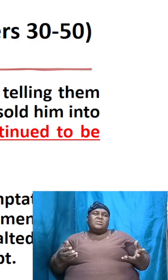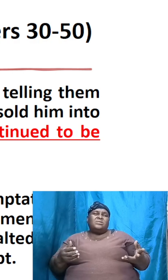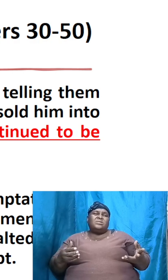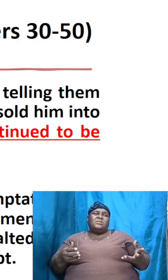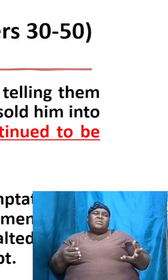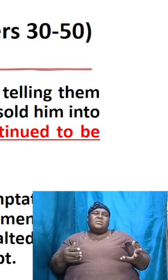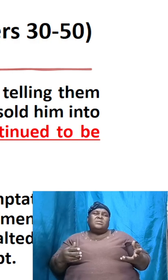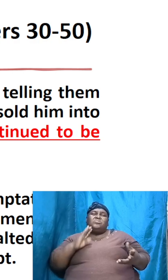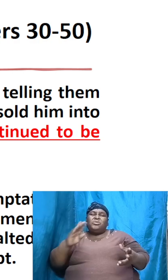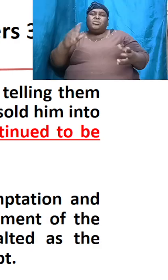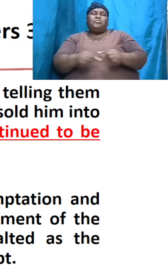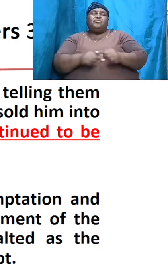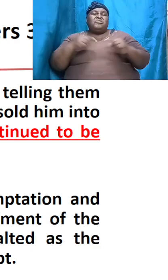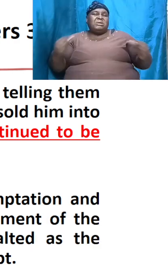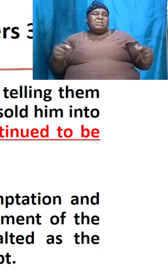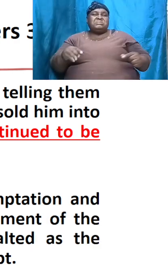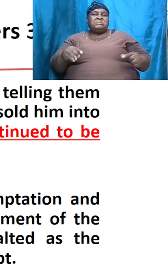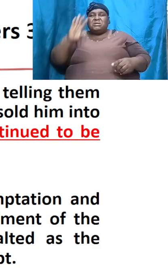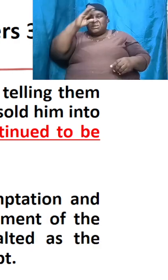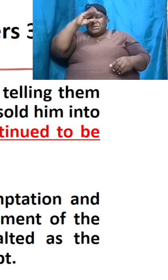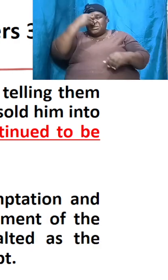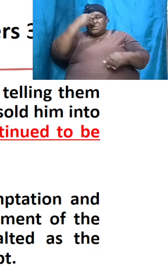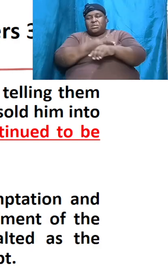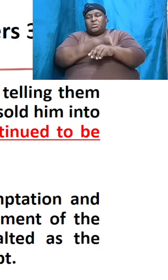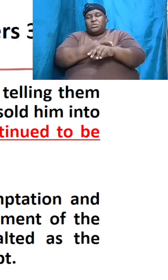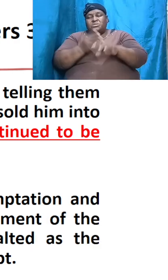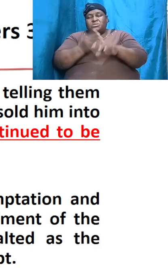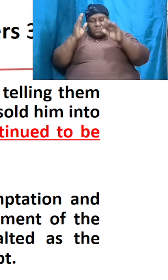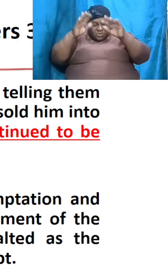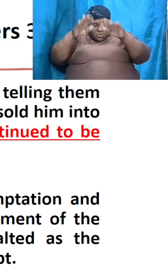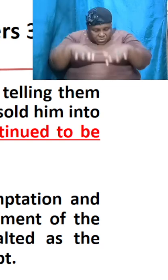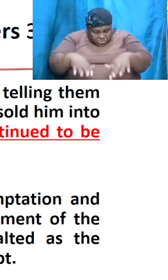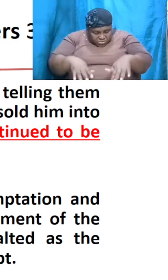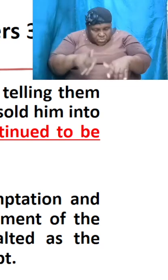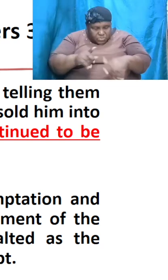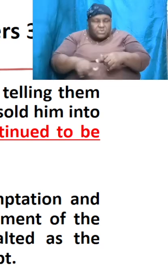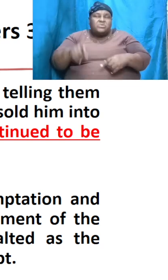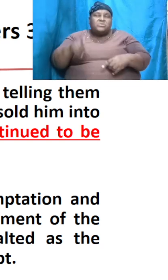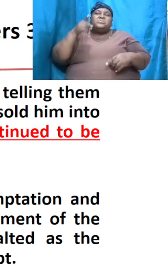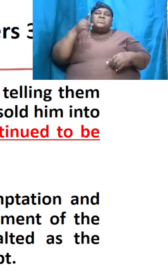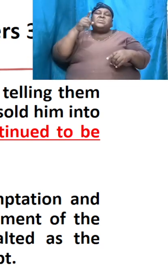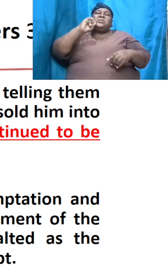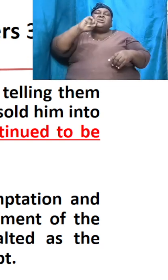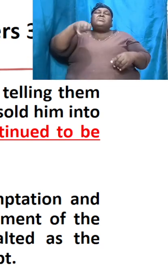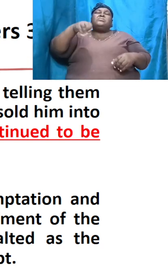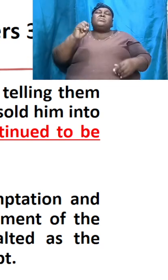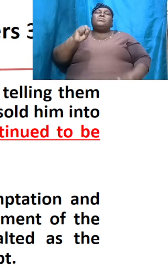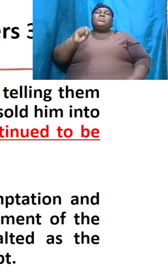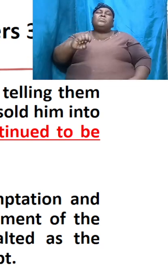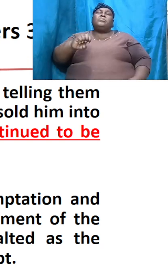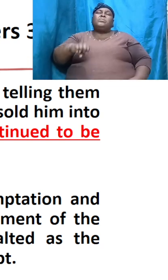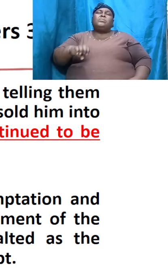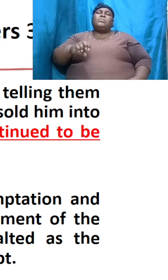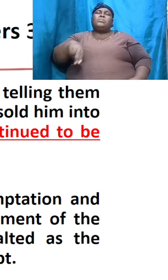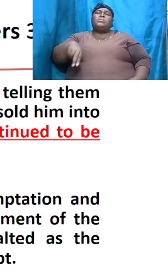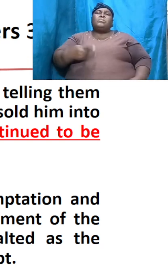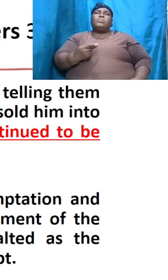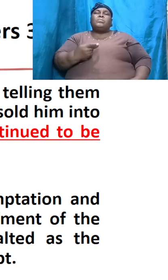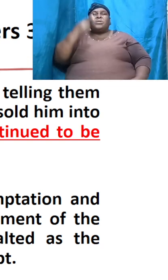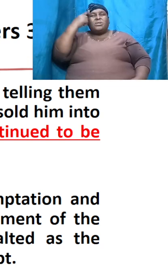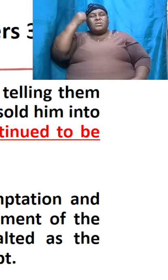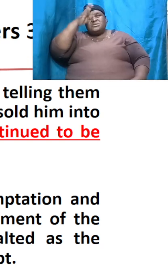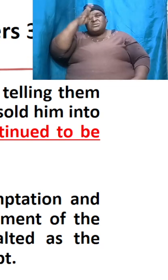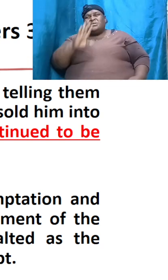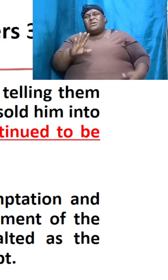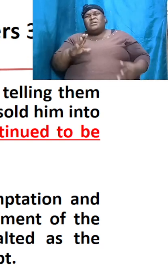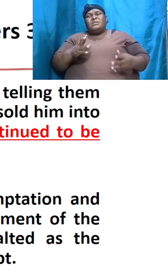subservient to him and a lot of things that it reached the point where because of what God was doing in his